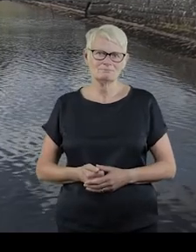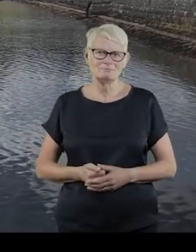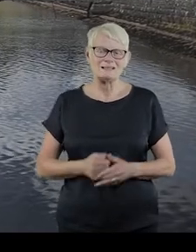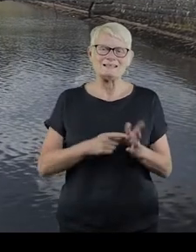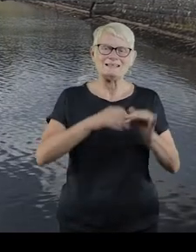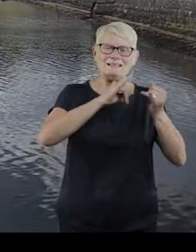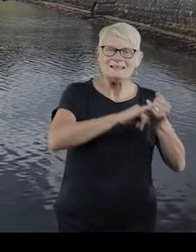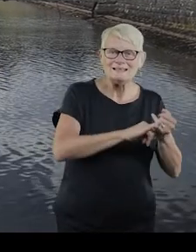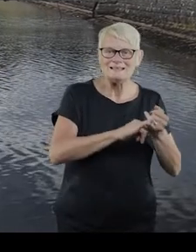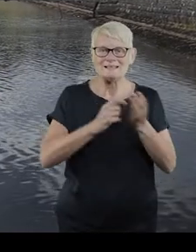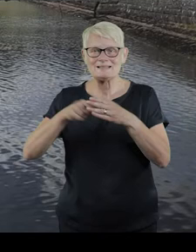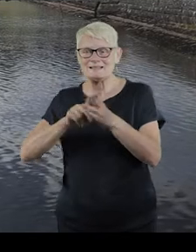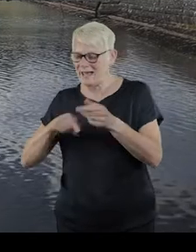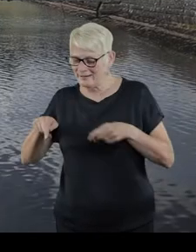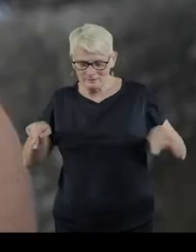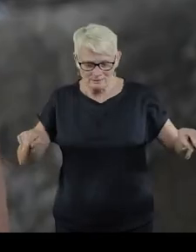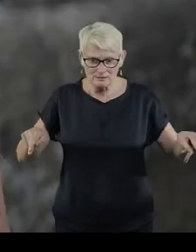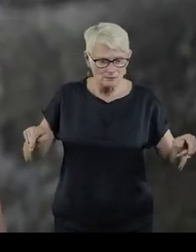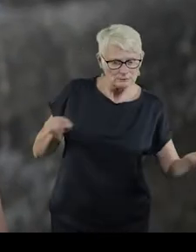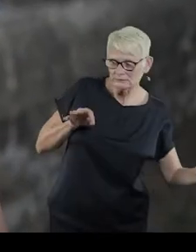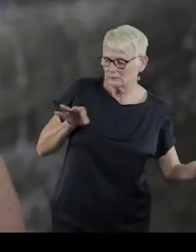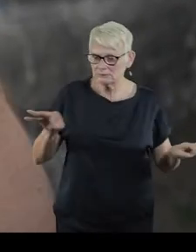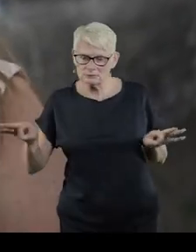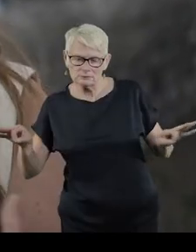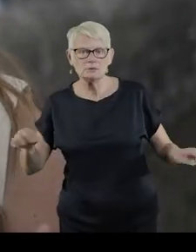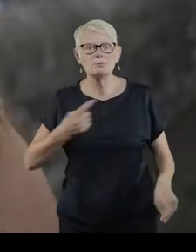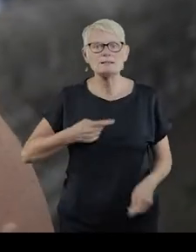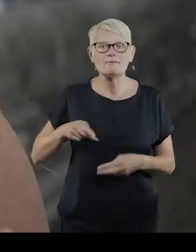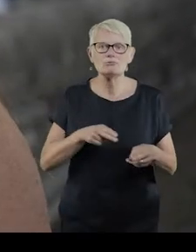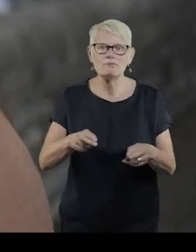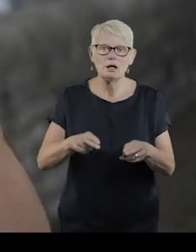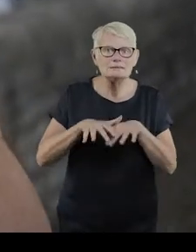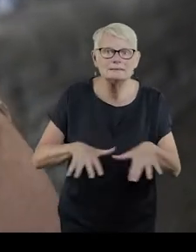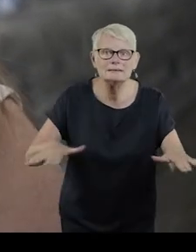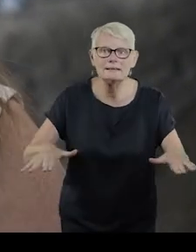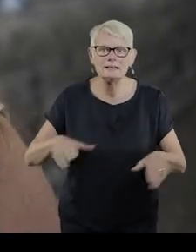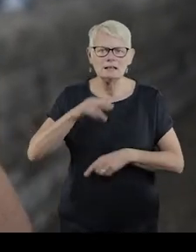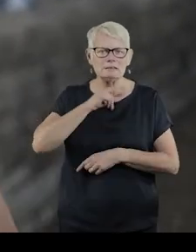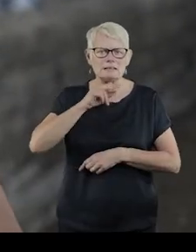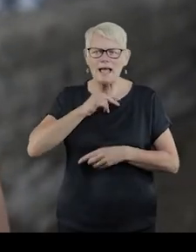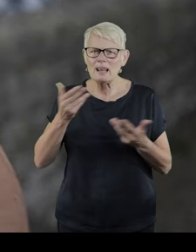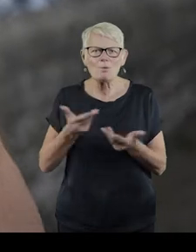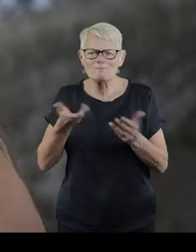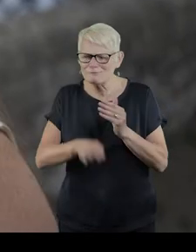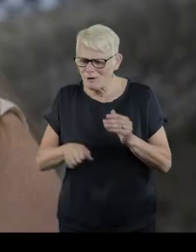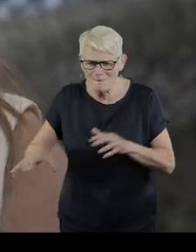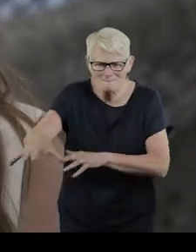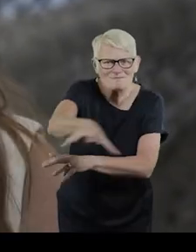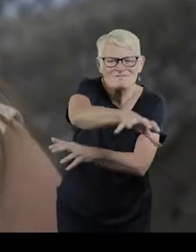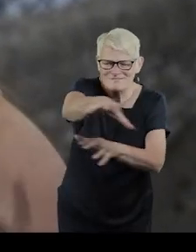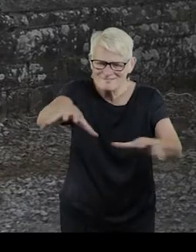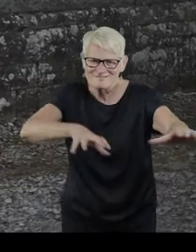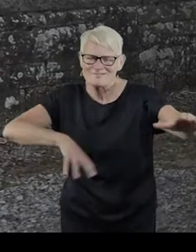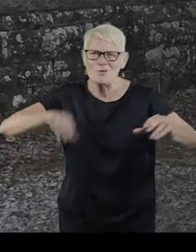Torn twixt tees and tine, I am river, I am sea, dialect lives in